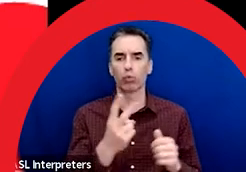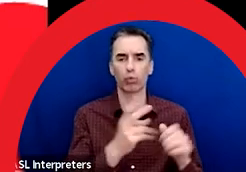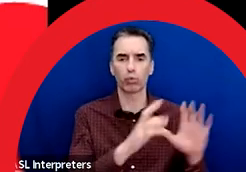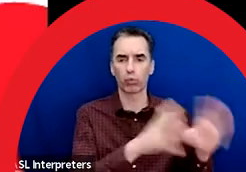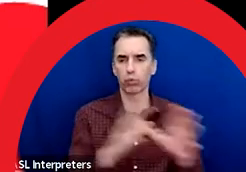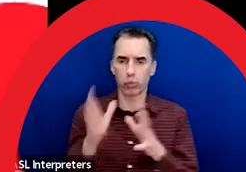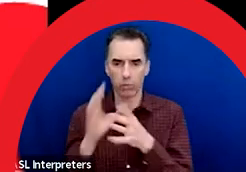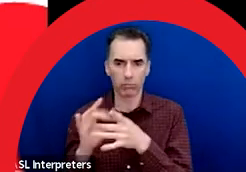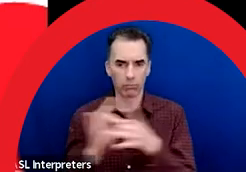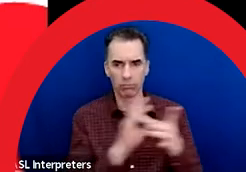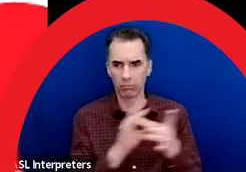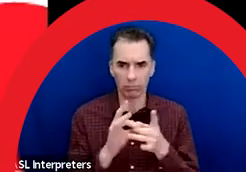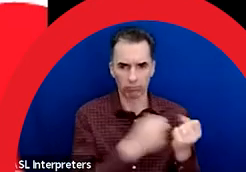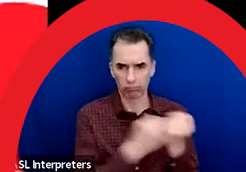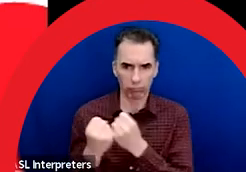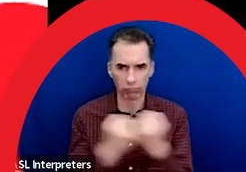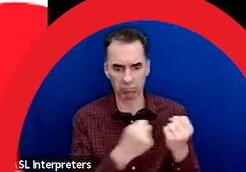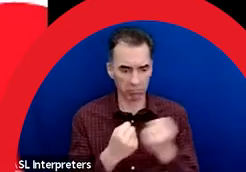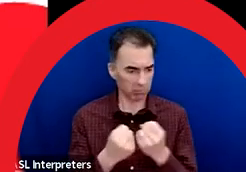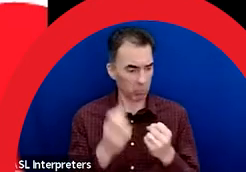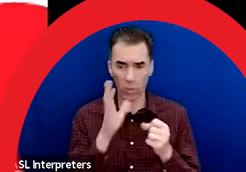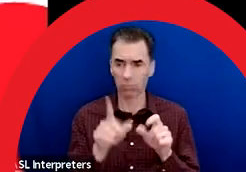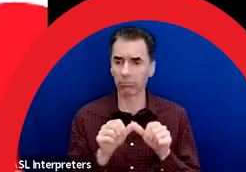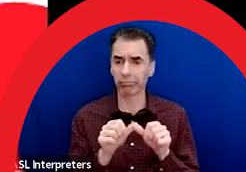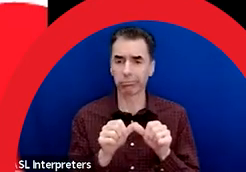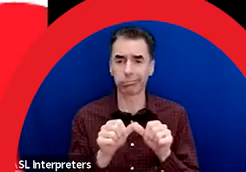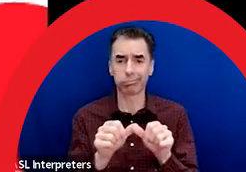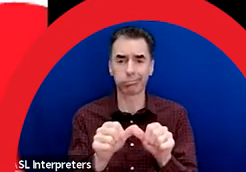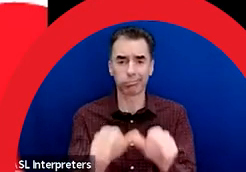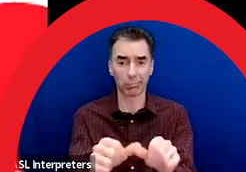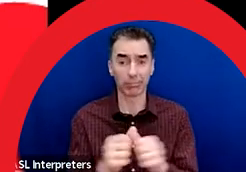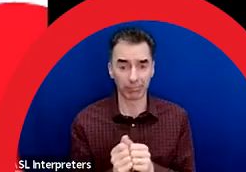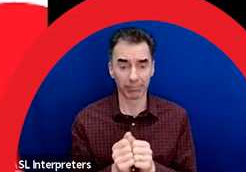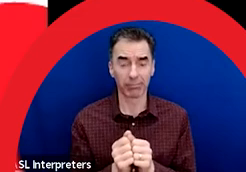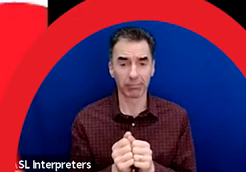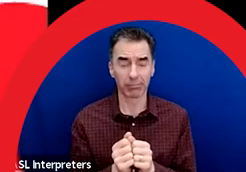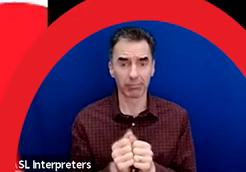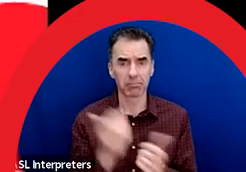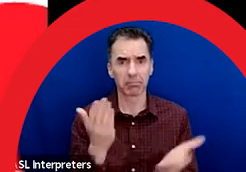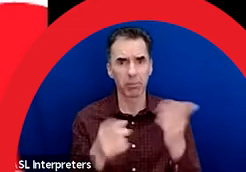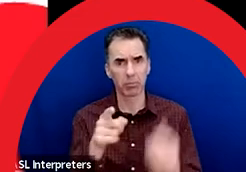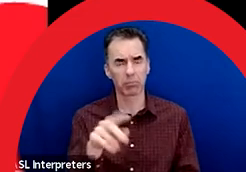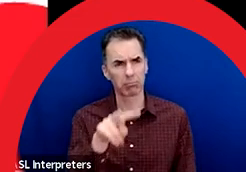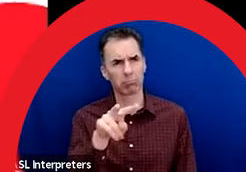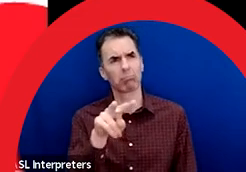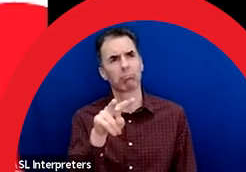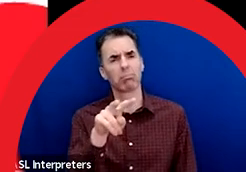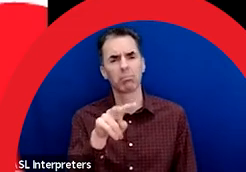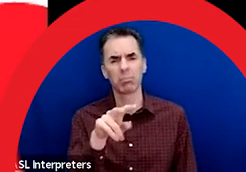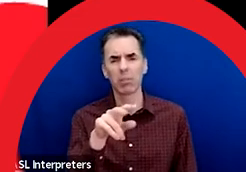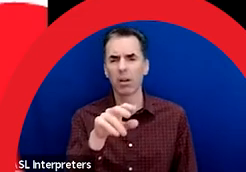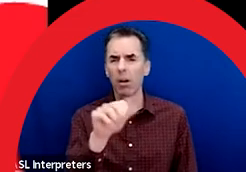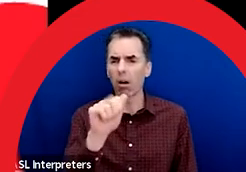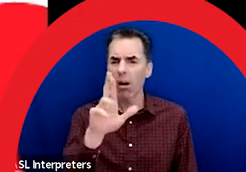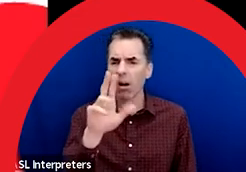We will continue to work together into the future. In case you are wondering about the municipal public art collection,